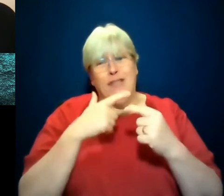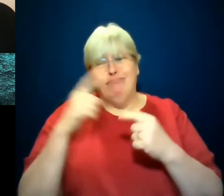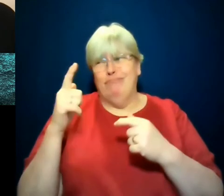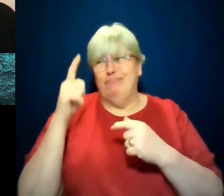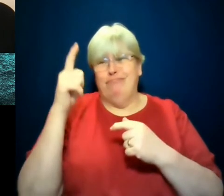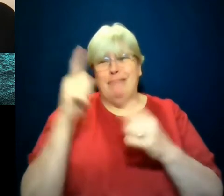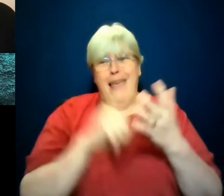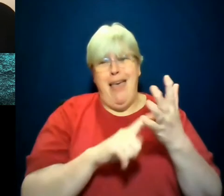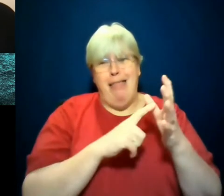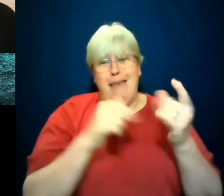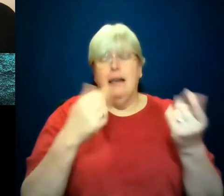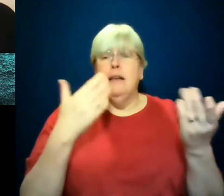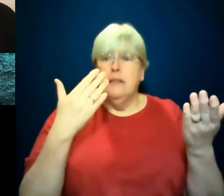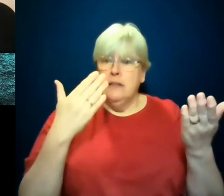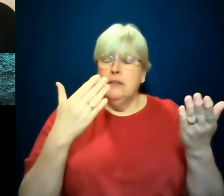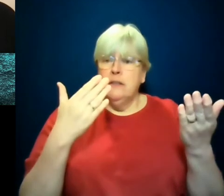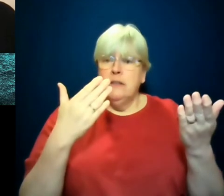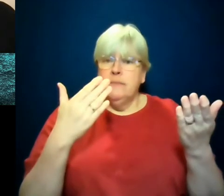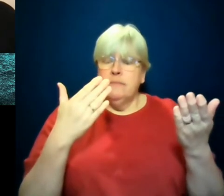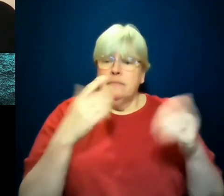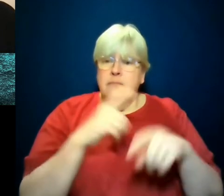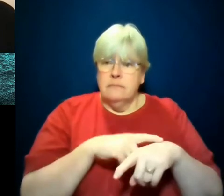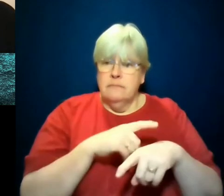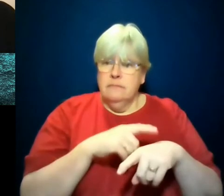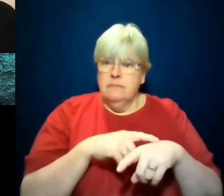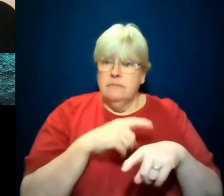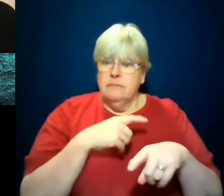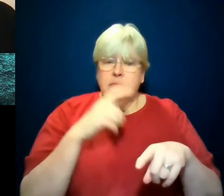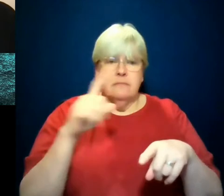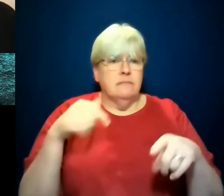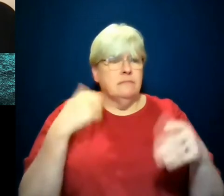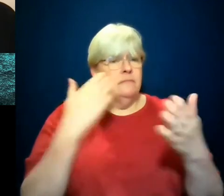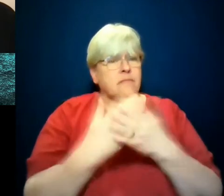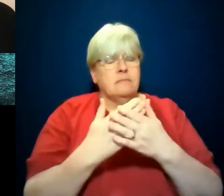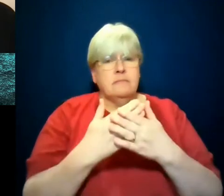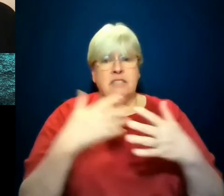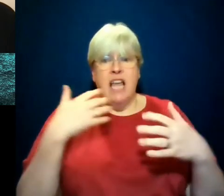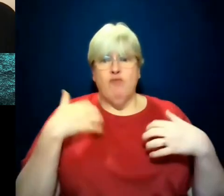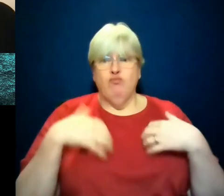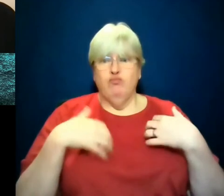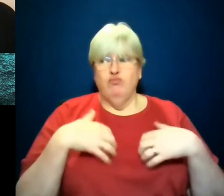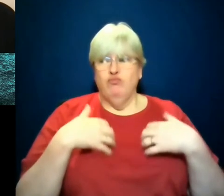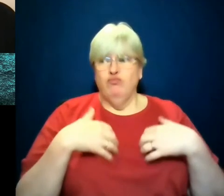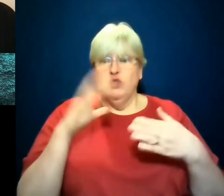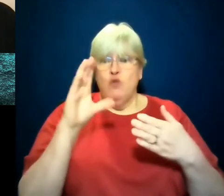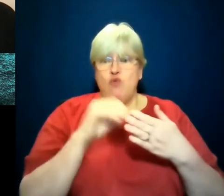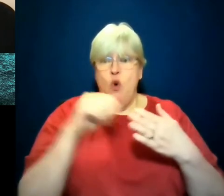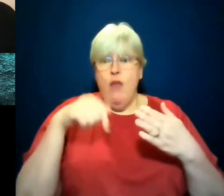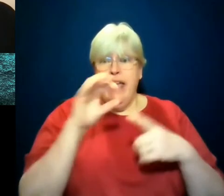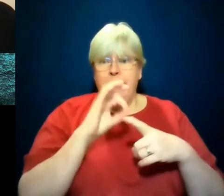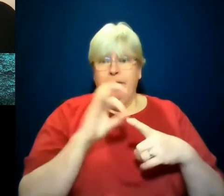festival. But the timing couldn't be more apposite really. We are recording this interview on